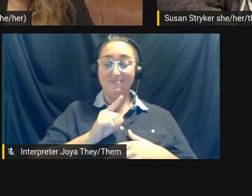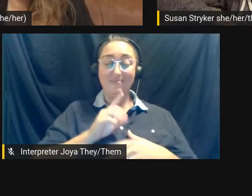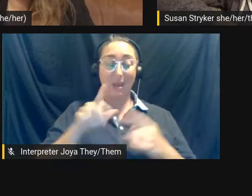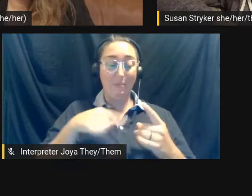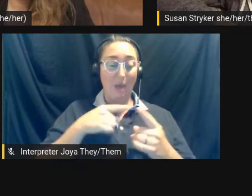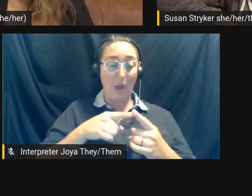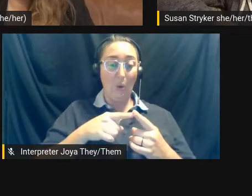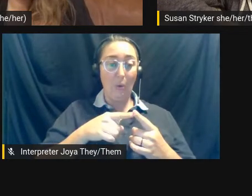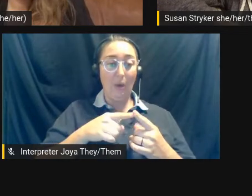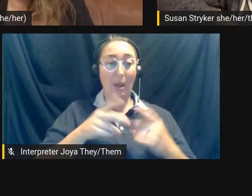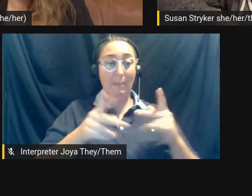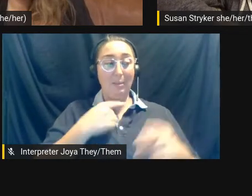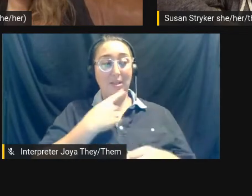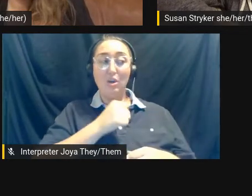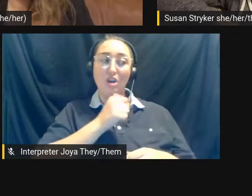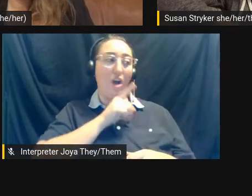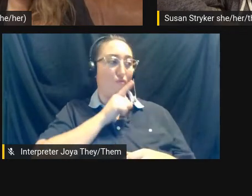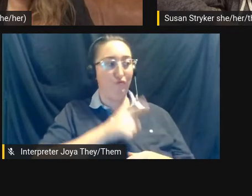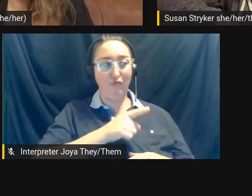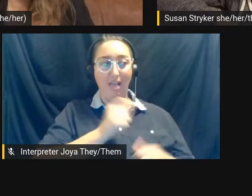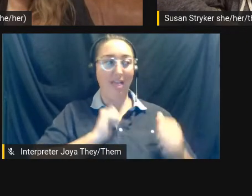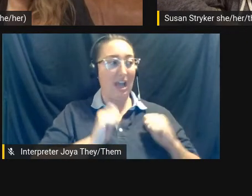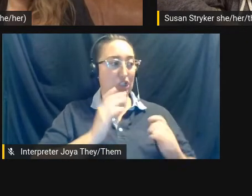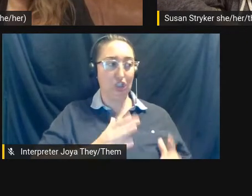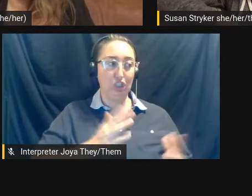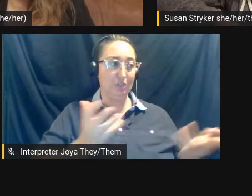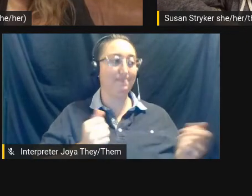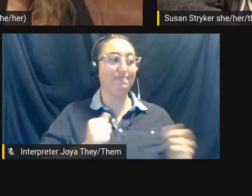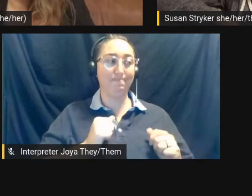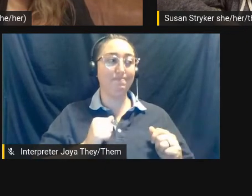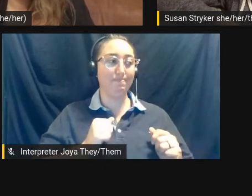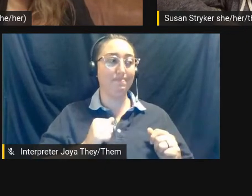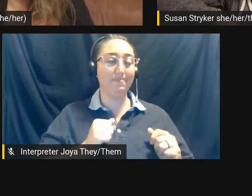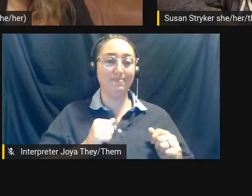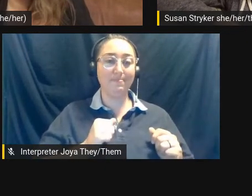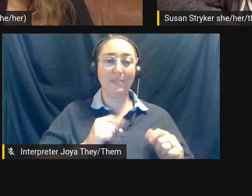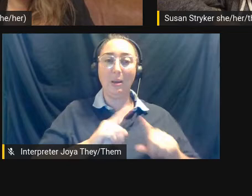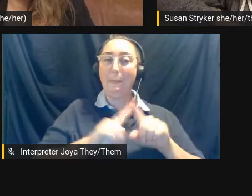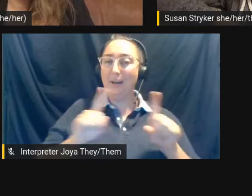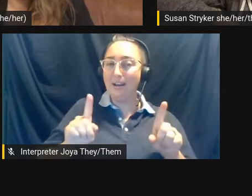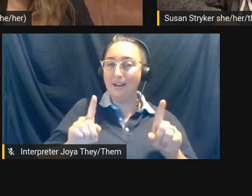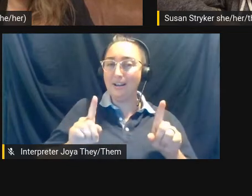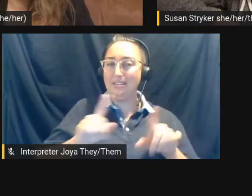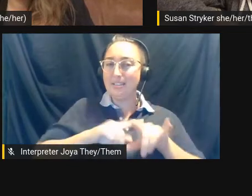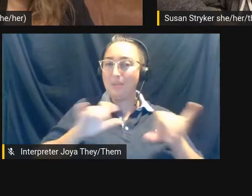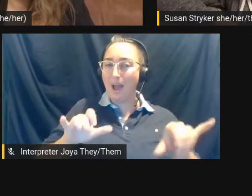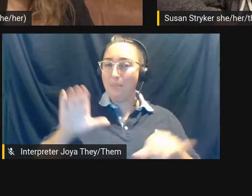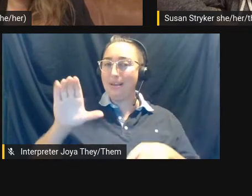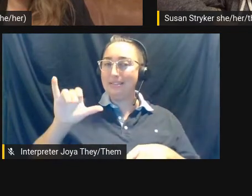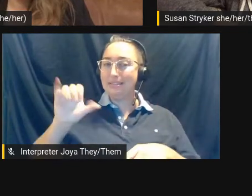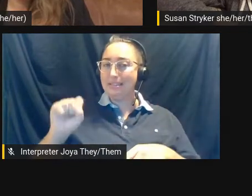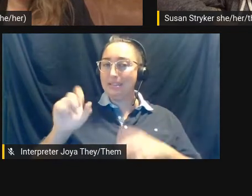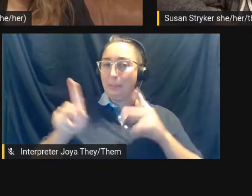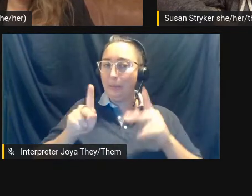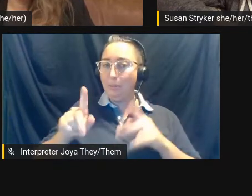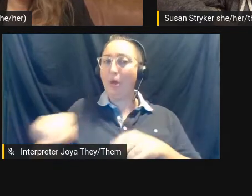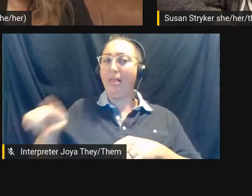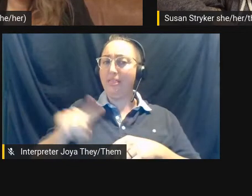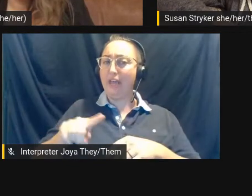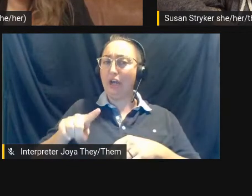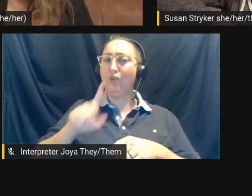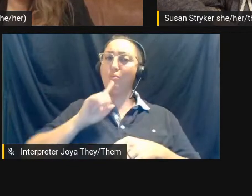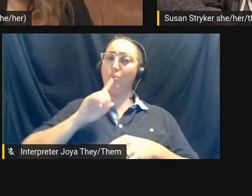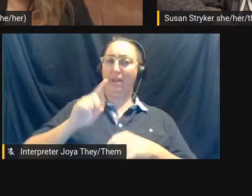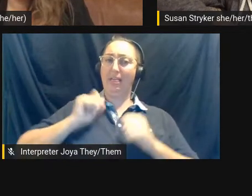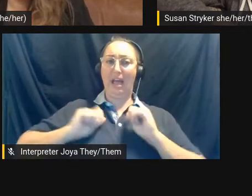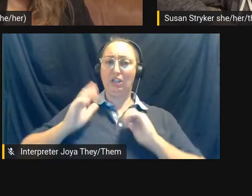real actors, um, whereas, um, the cis people on the show are considered real